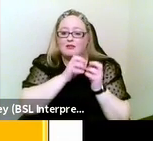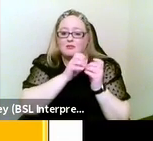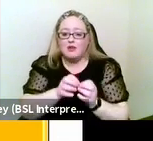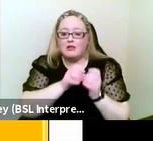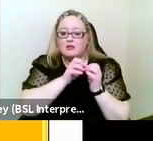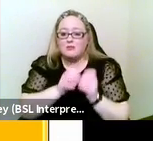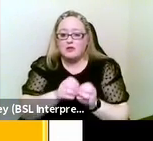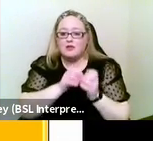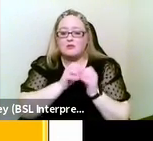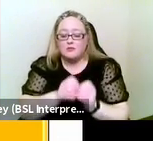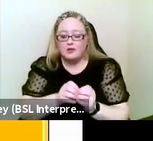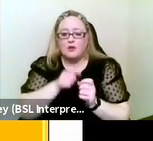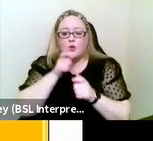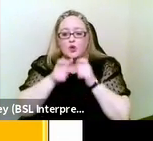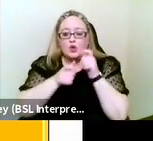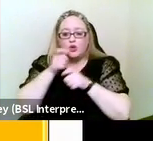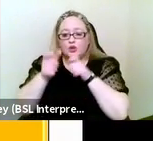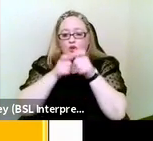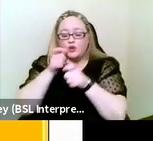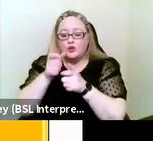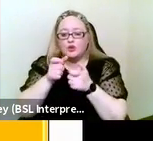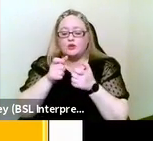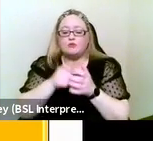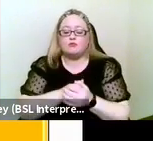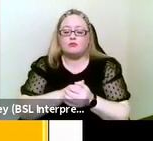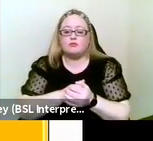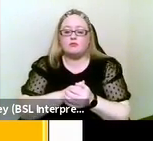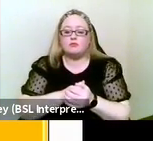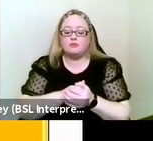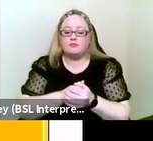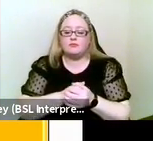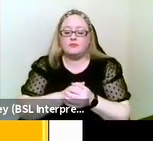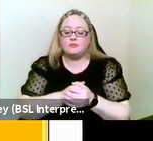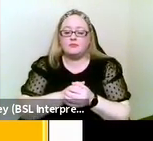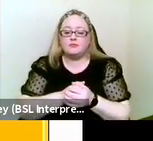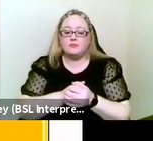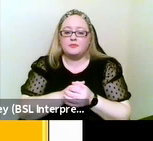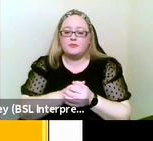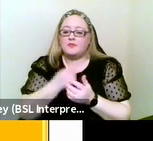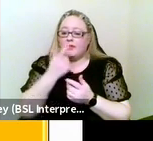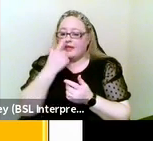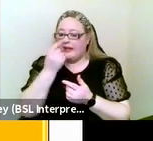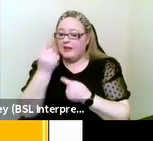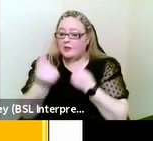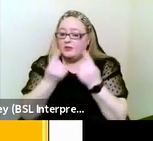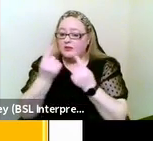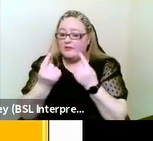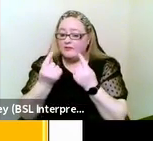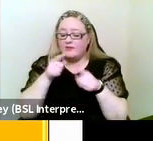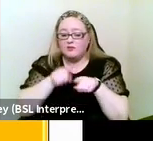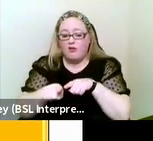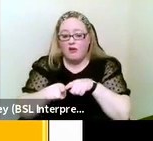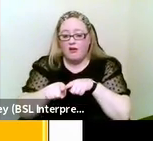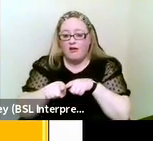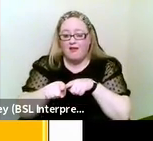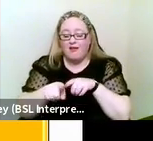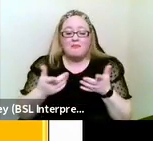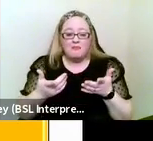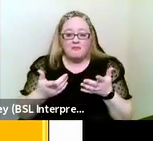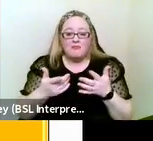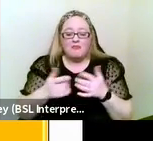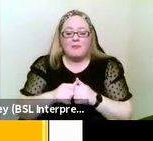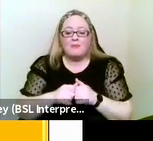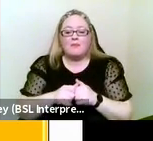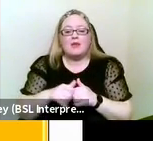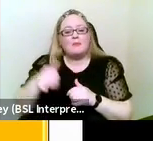over the other, and words are spelled out. Now, you can try this yourself. But what we know is that